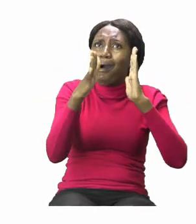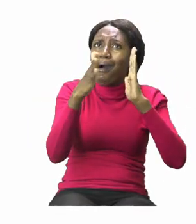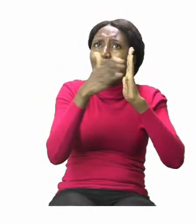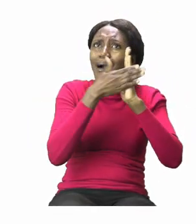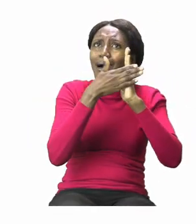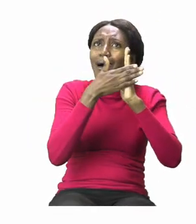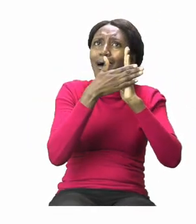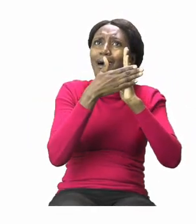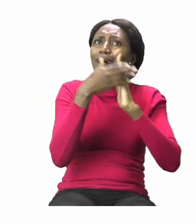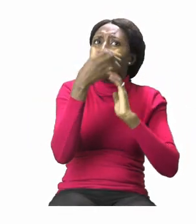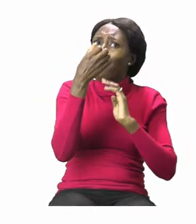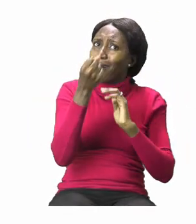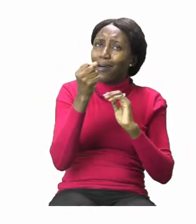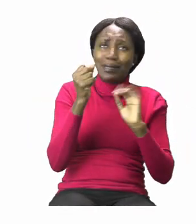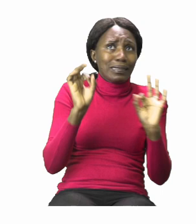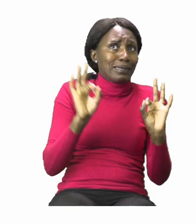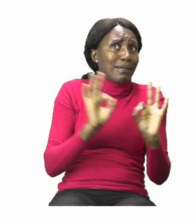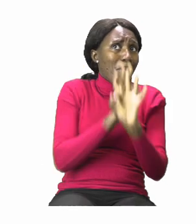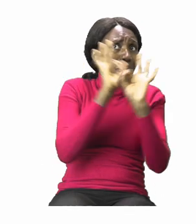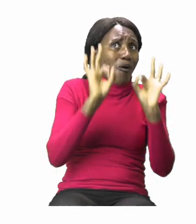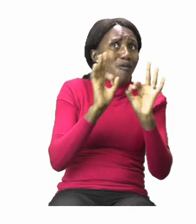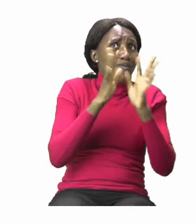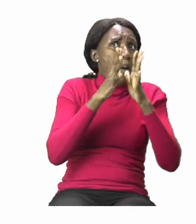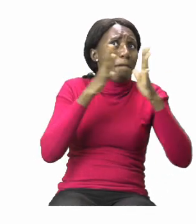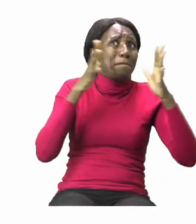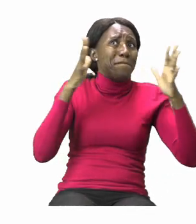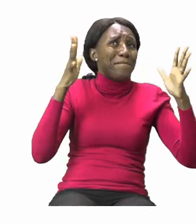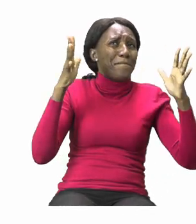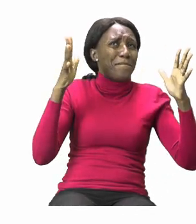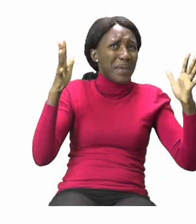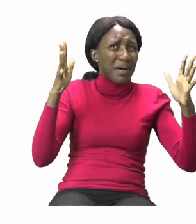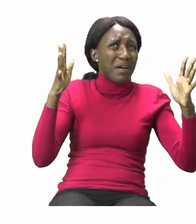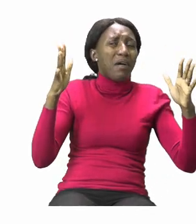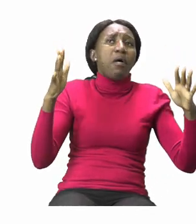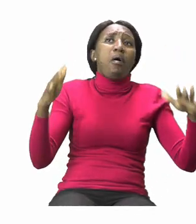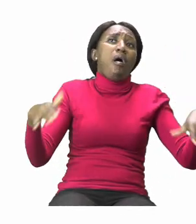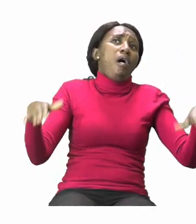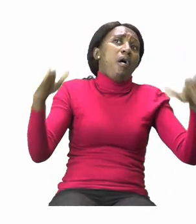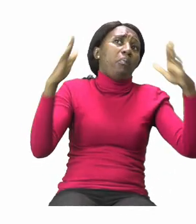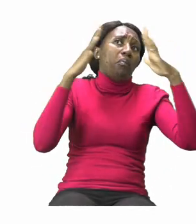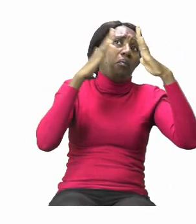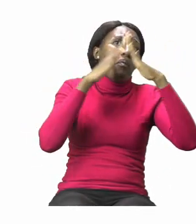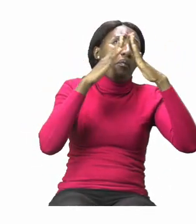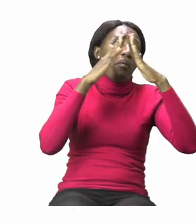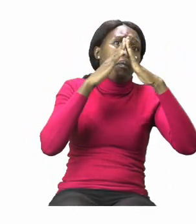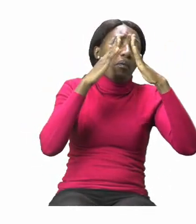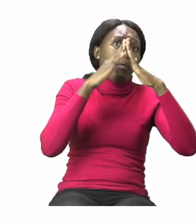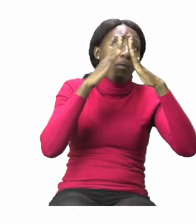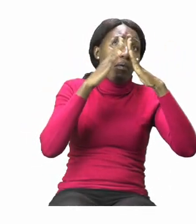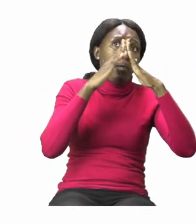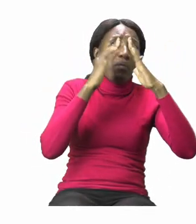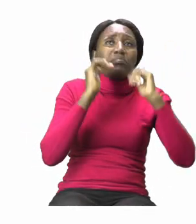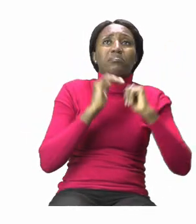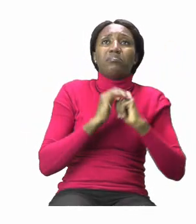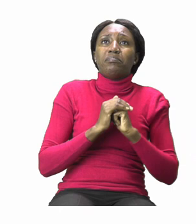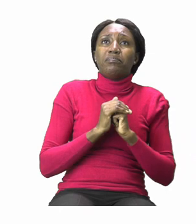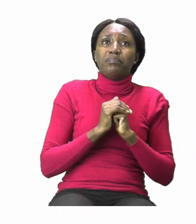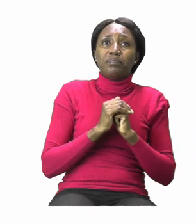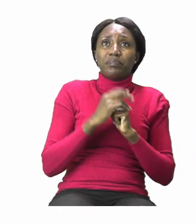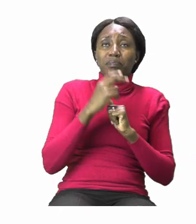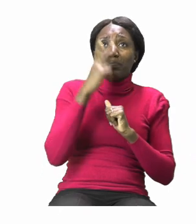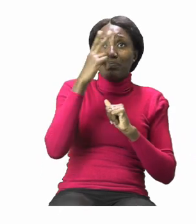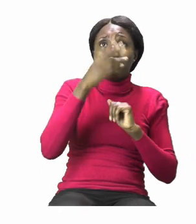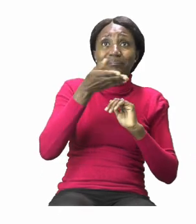see that this house is very big because it has a bottom part where the door is and a top part